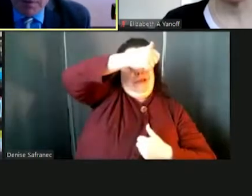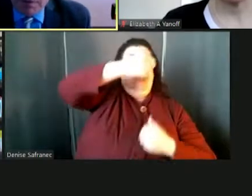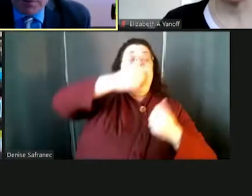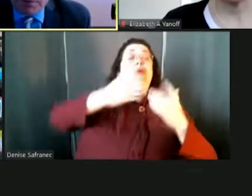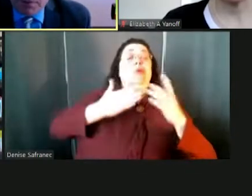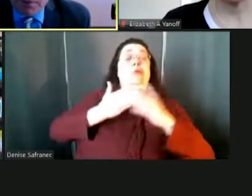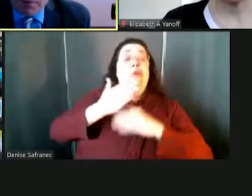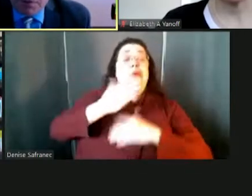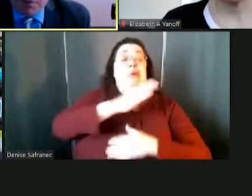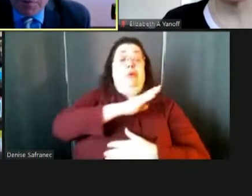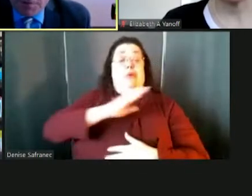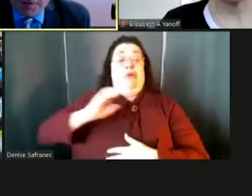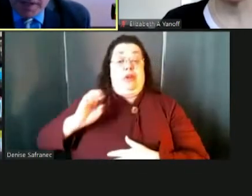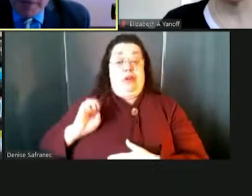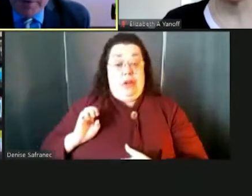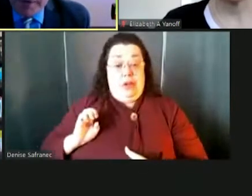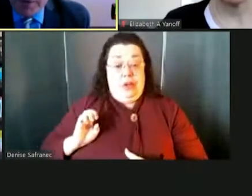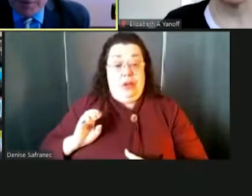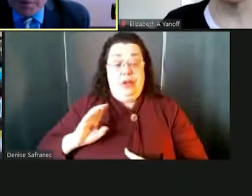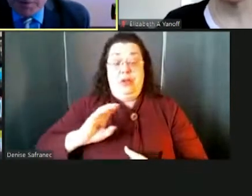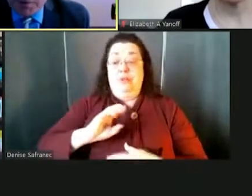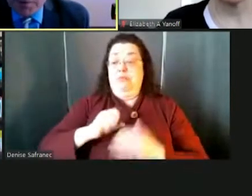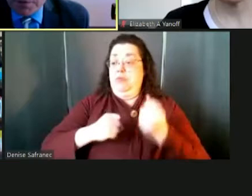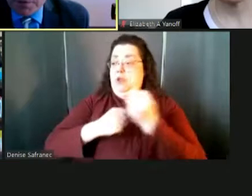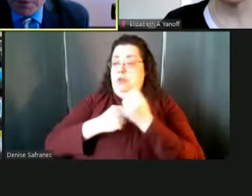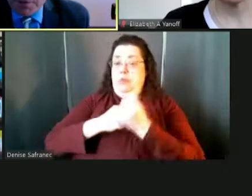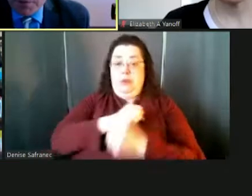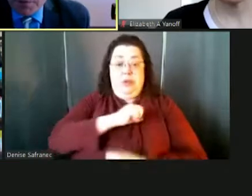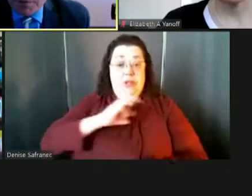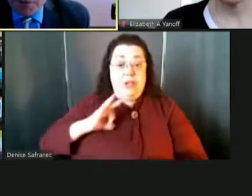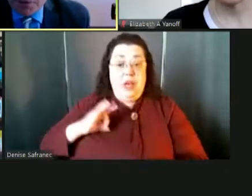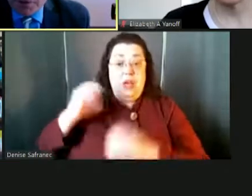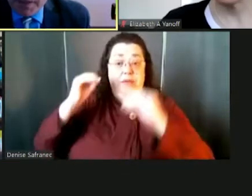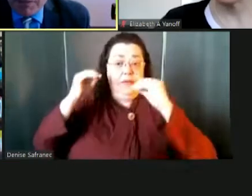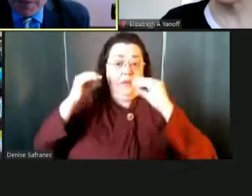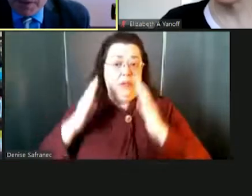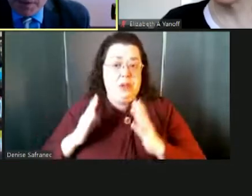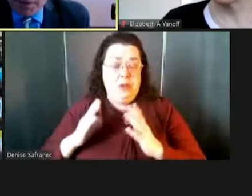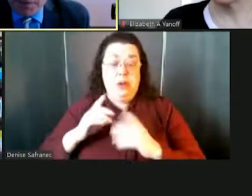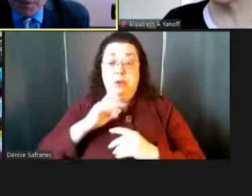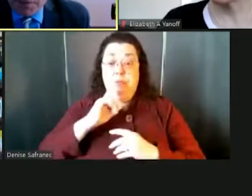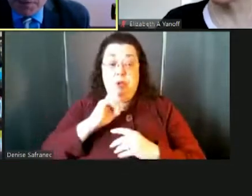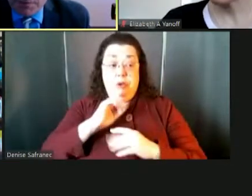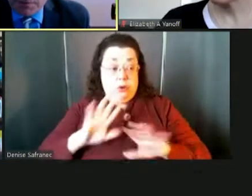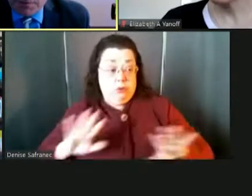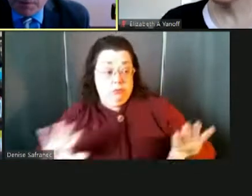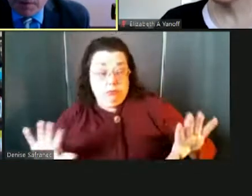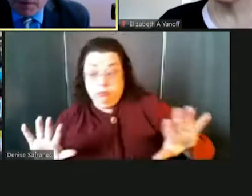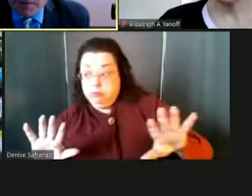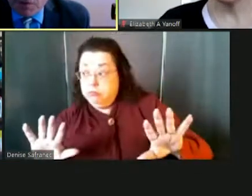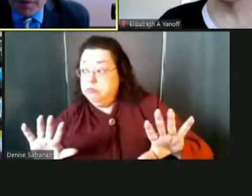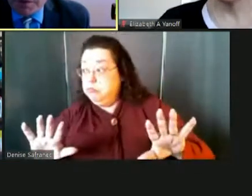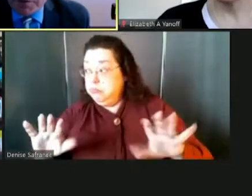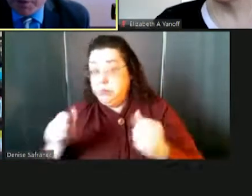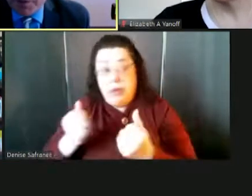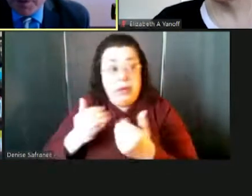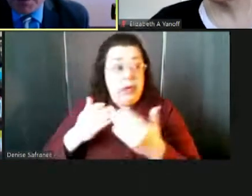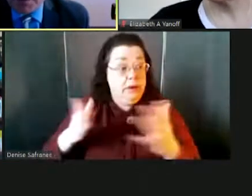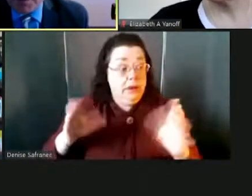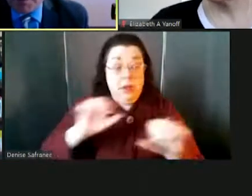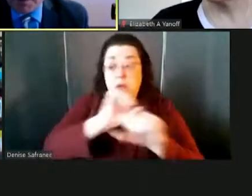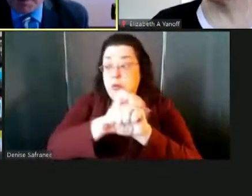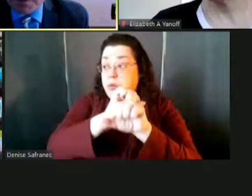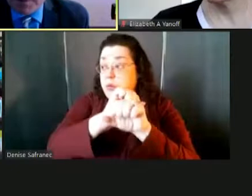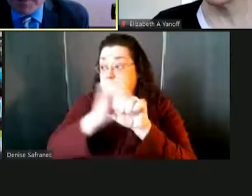to your support staff and your teachers to make sure that everybody continues to work in the same